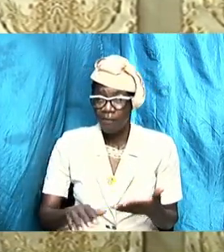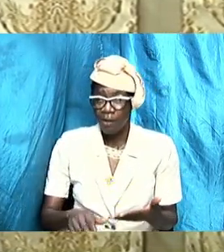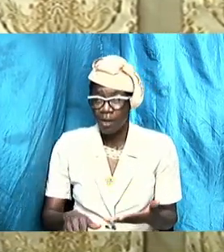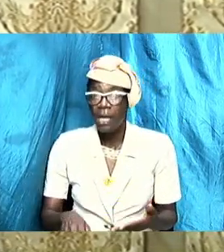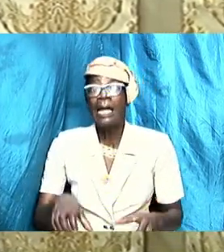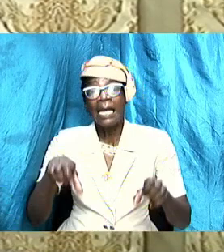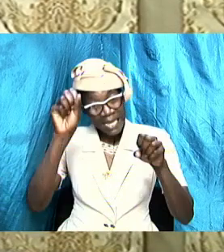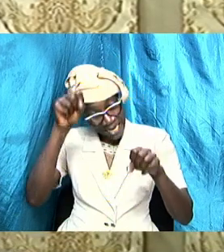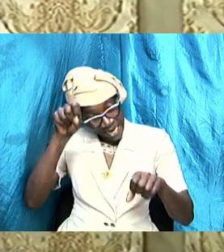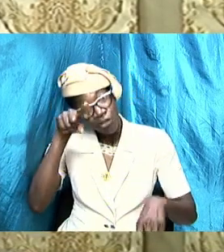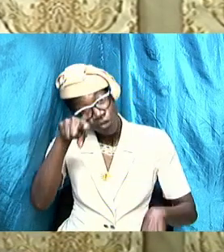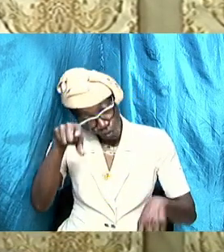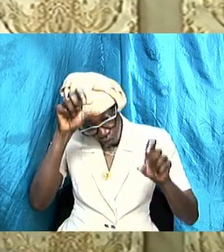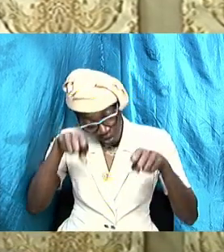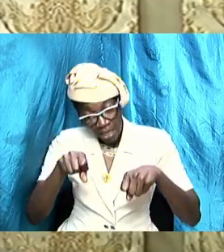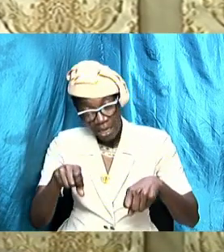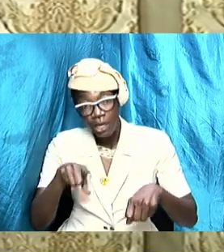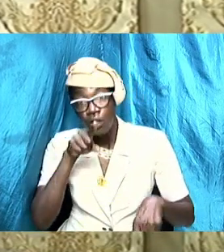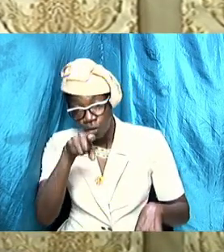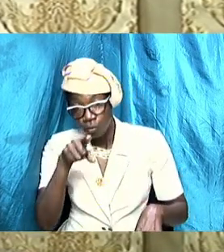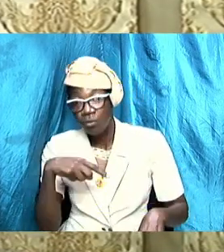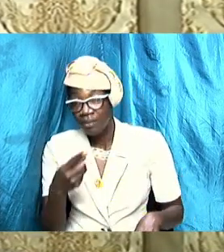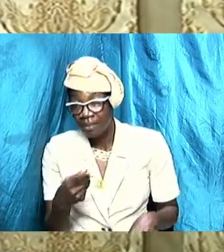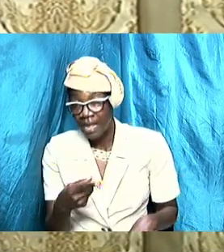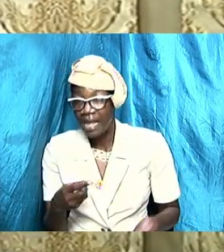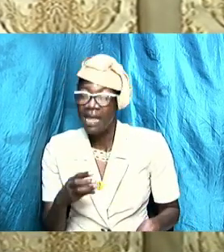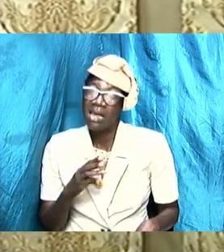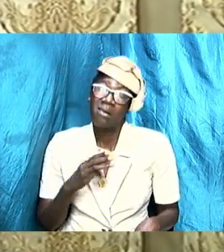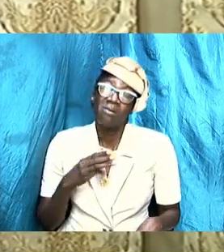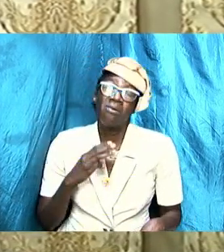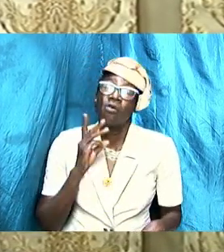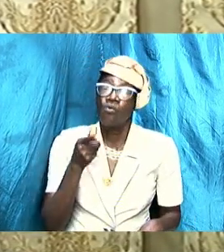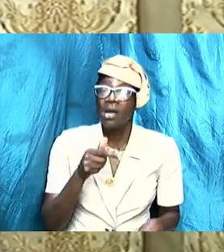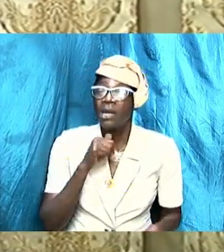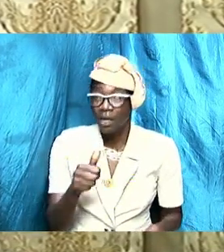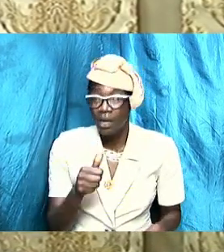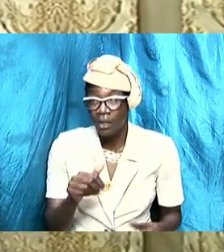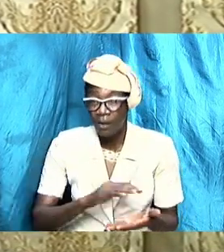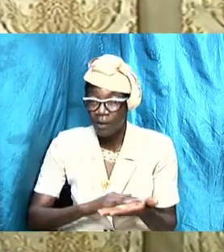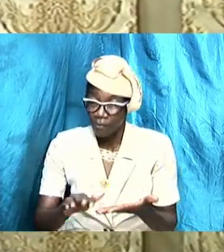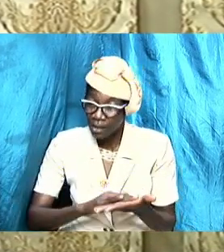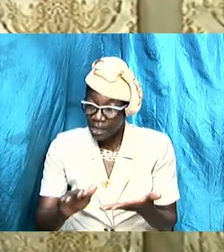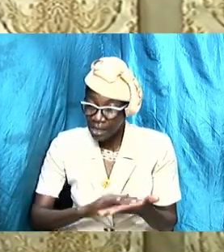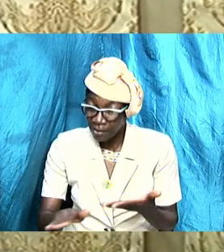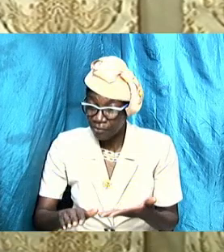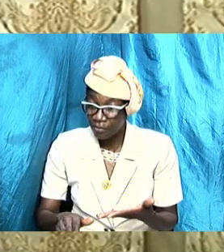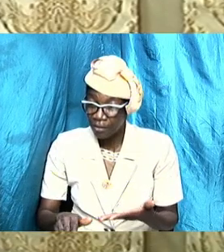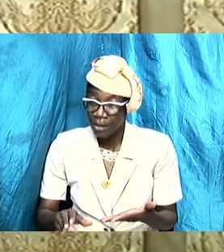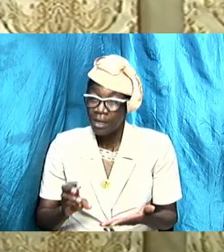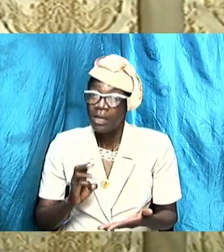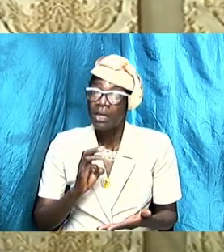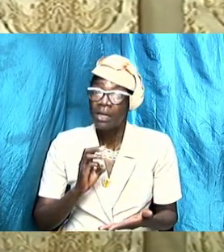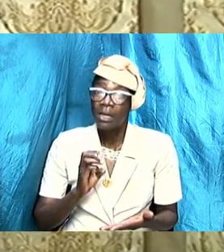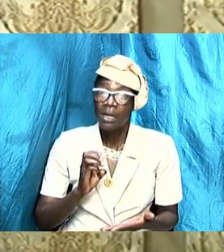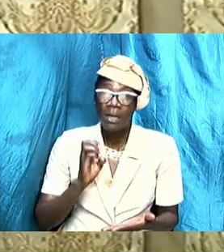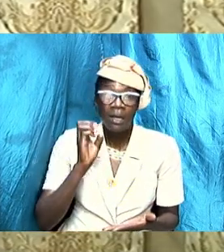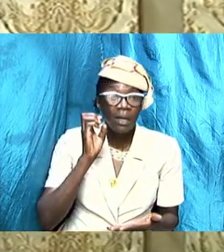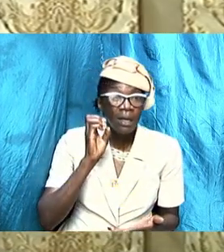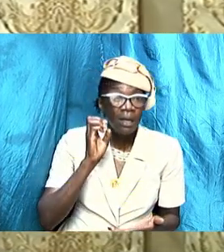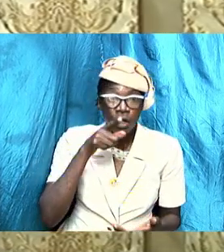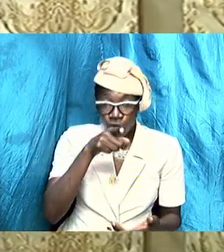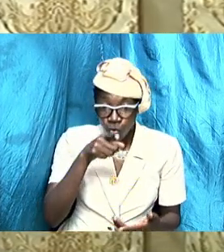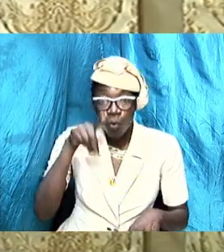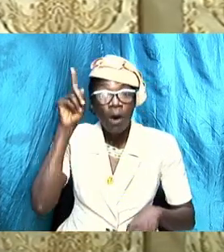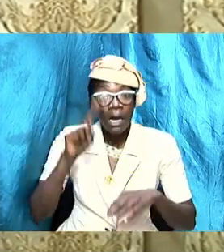say I will not forgive him or I will not forgive her which is a different thing but you